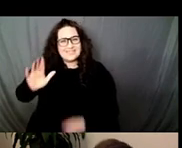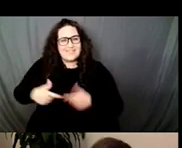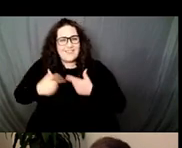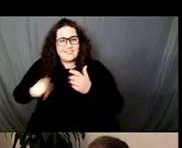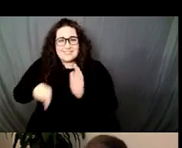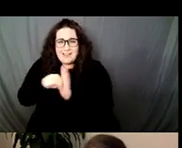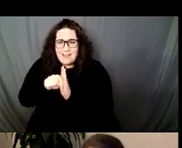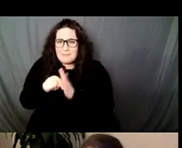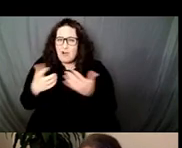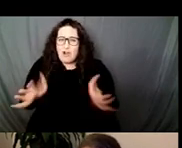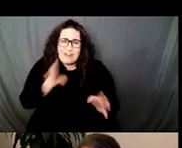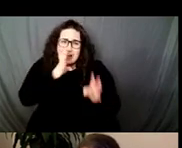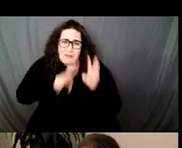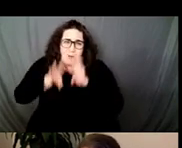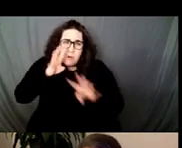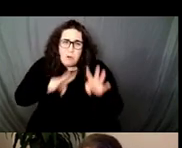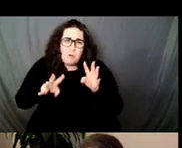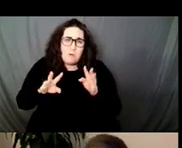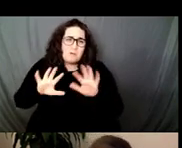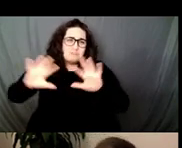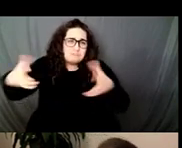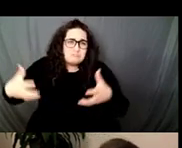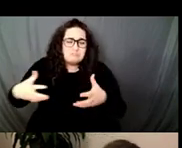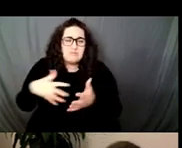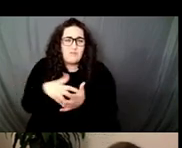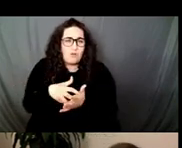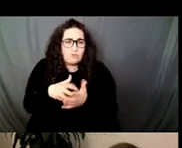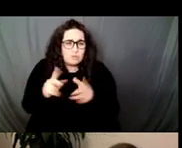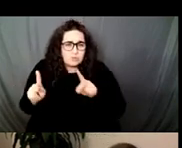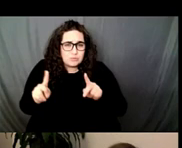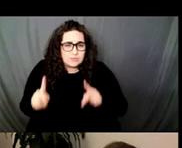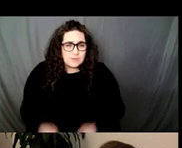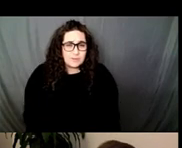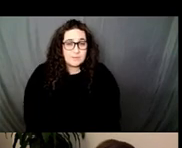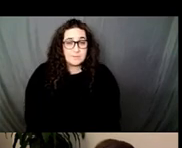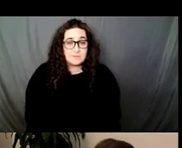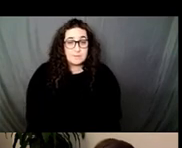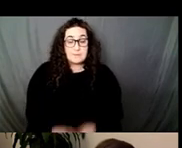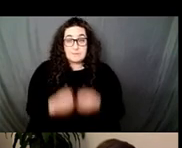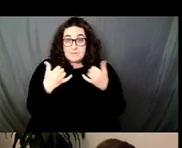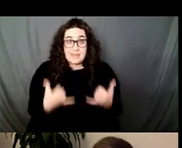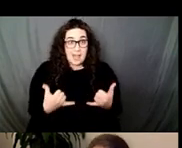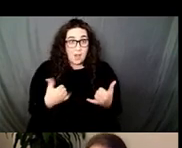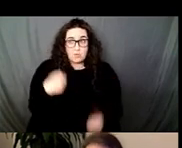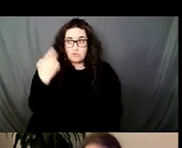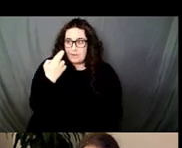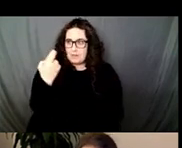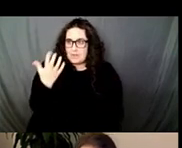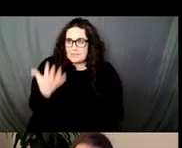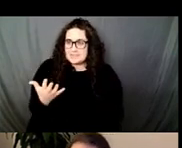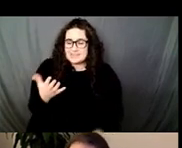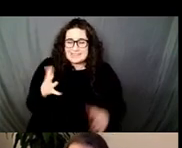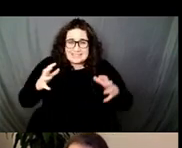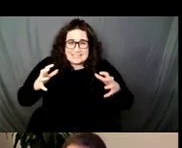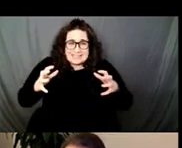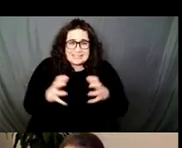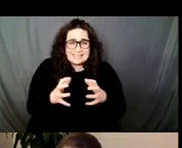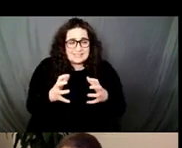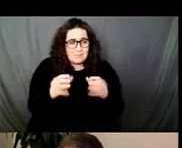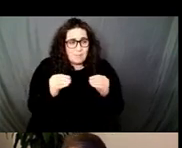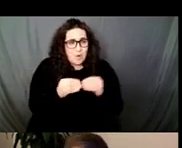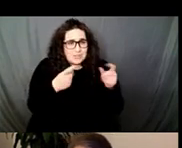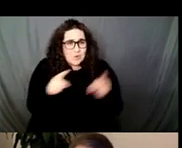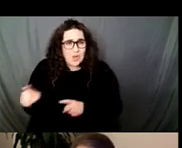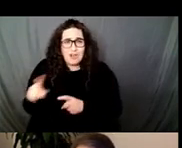events of the last year might give us pause as that very thing has happened in an even larger and more compressed form. I